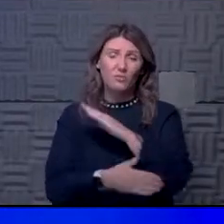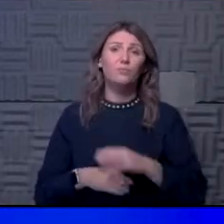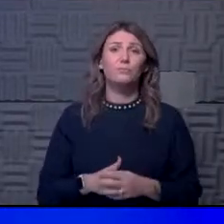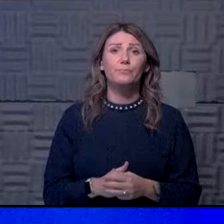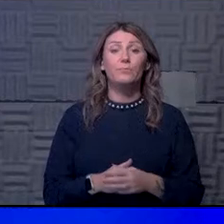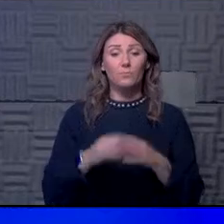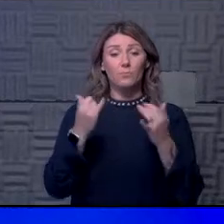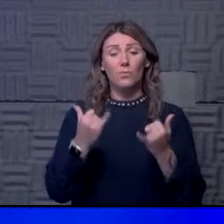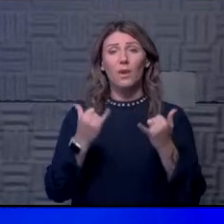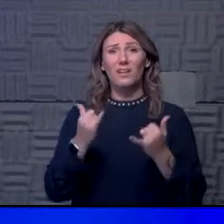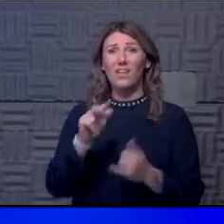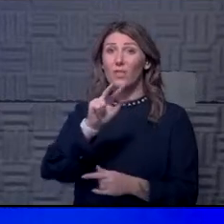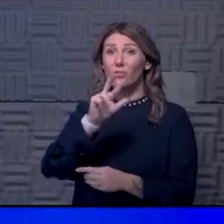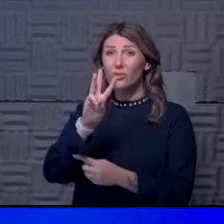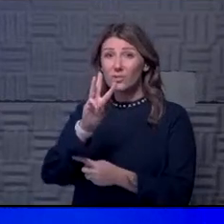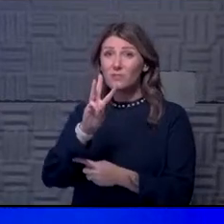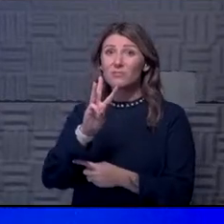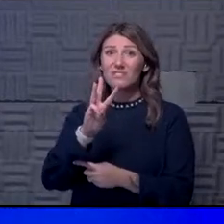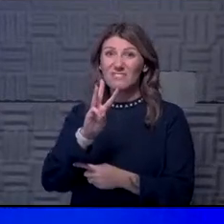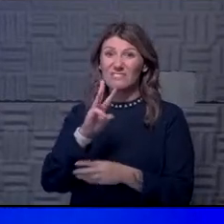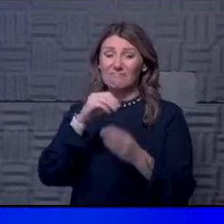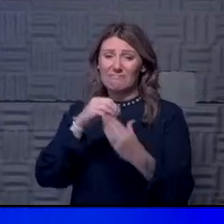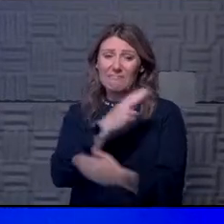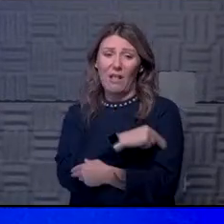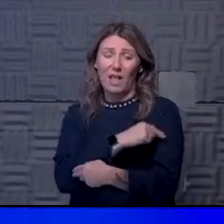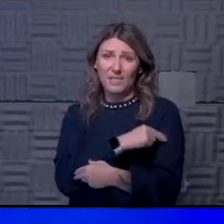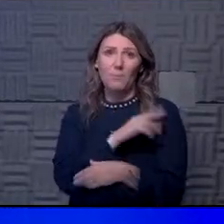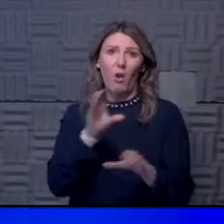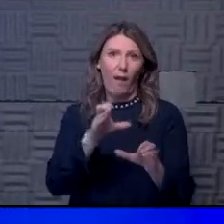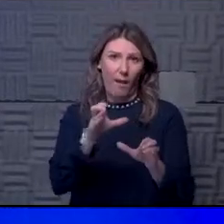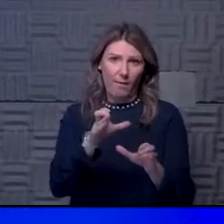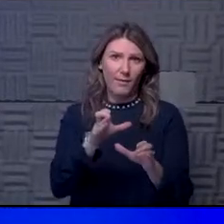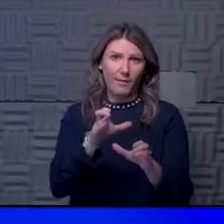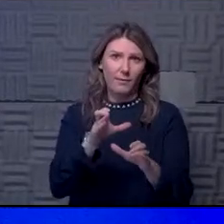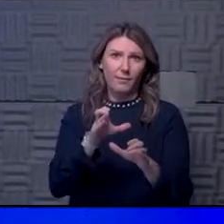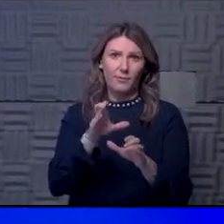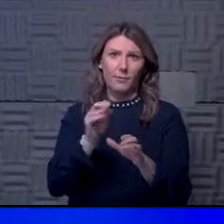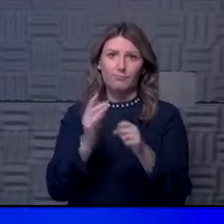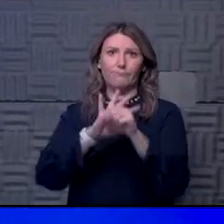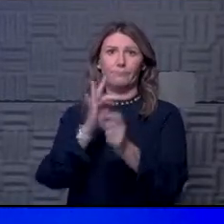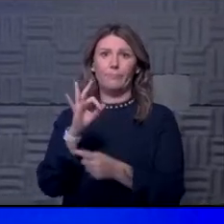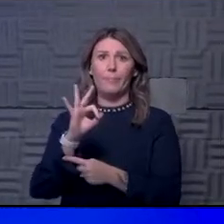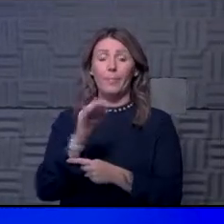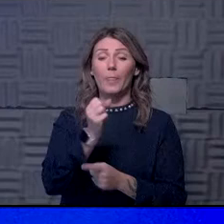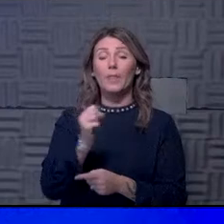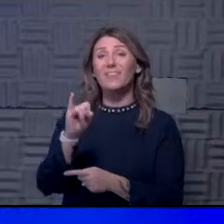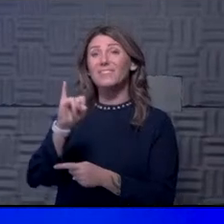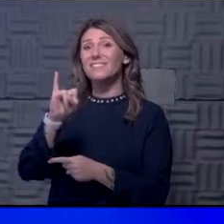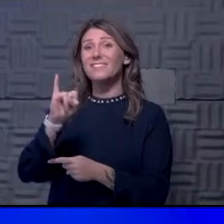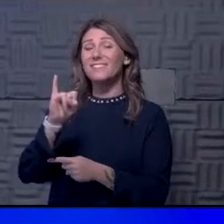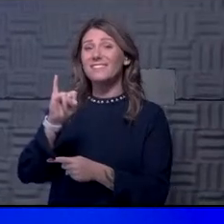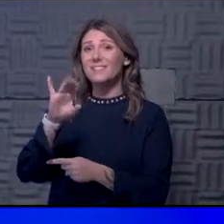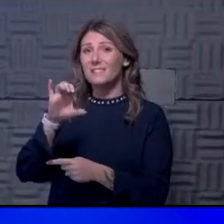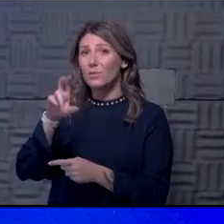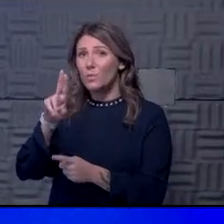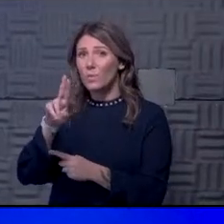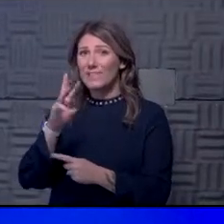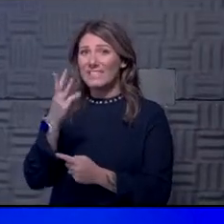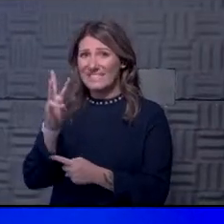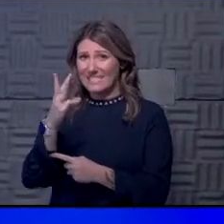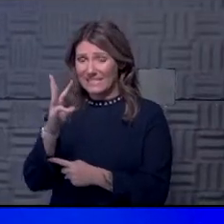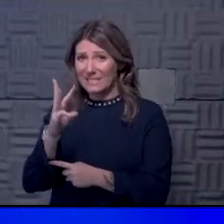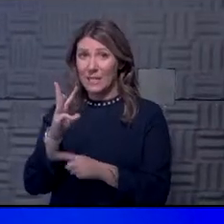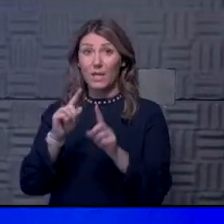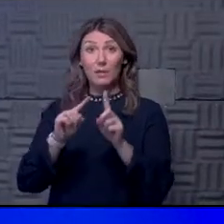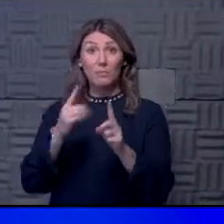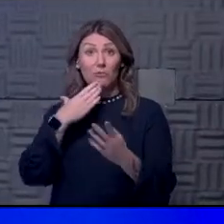So right now we have 36 in the hospital that are active infection. 16 of those are in the ICU. But the good news, only four of those